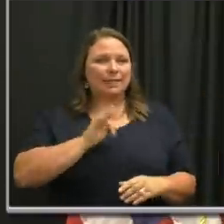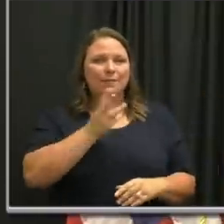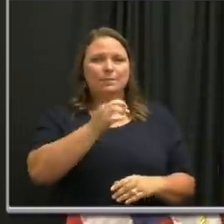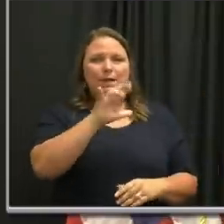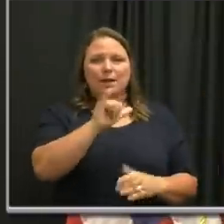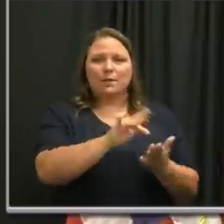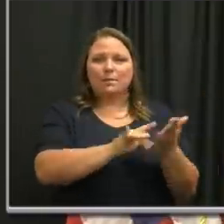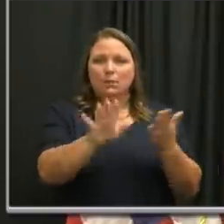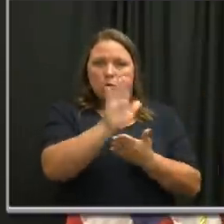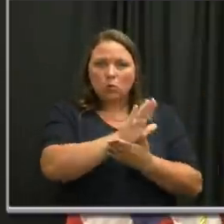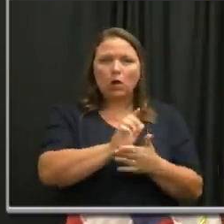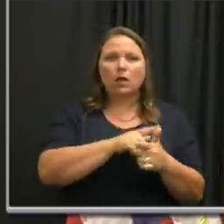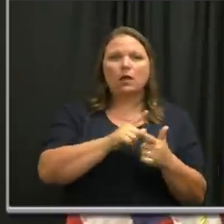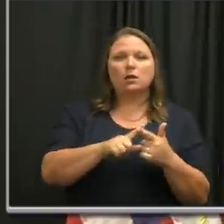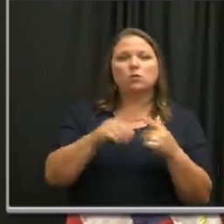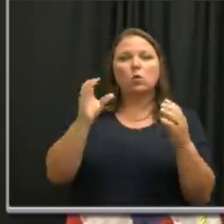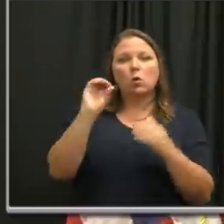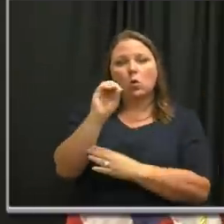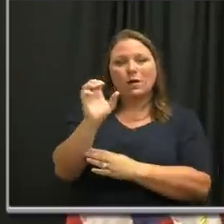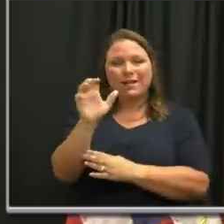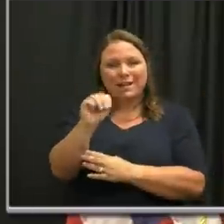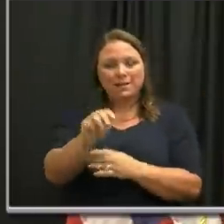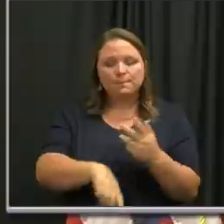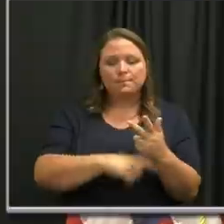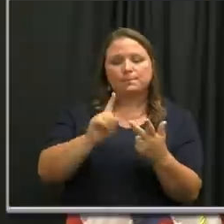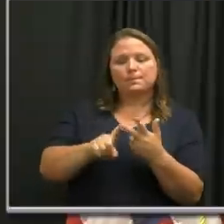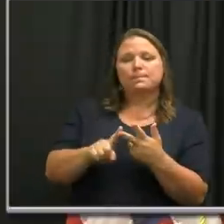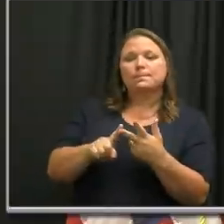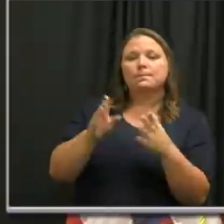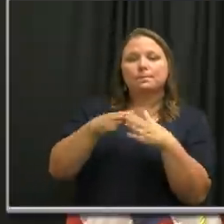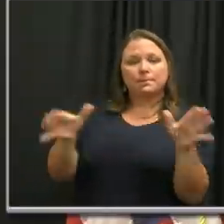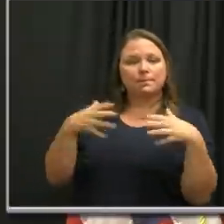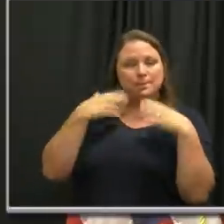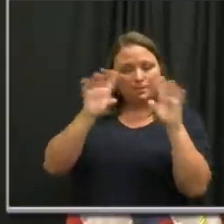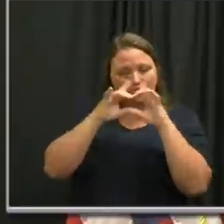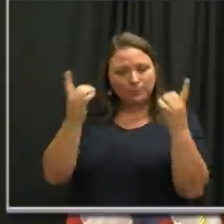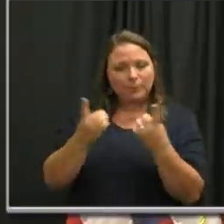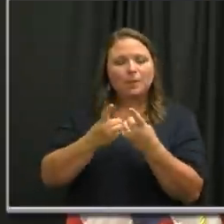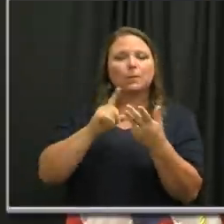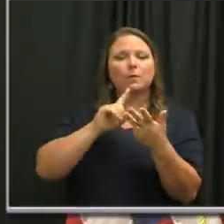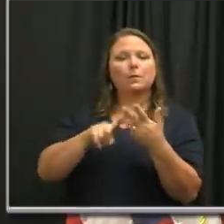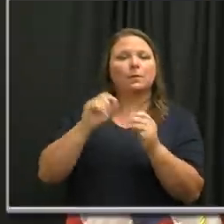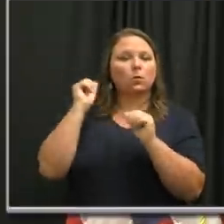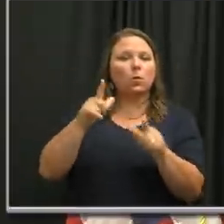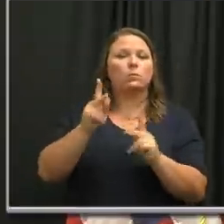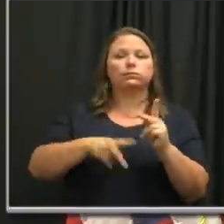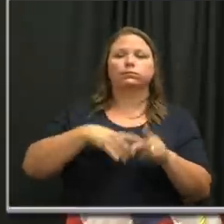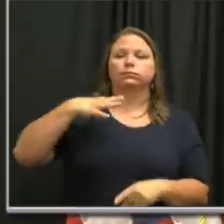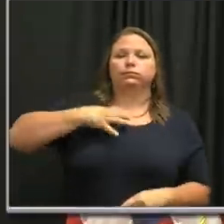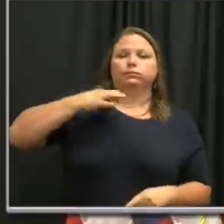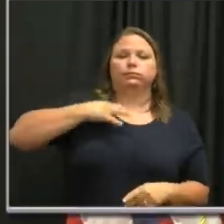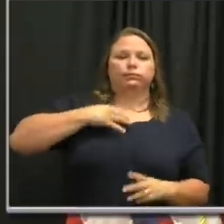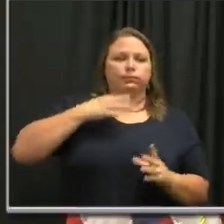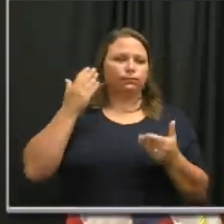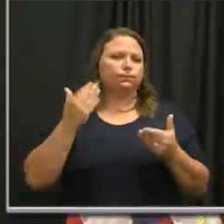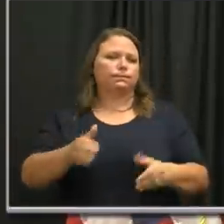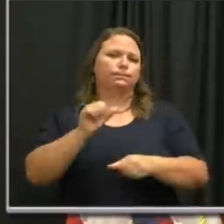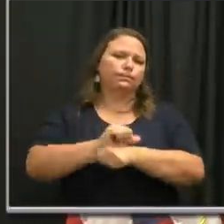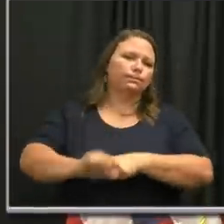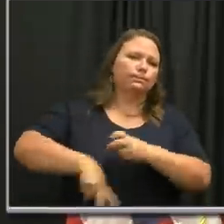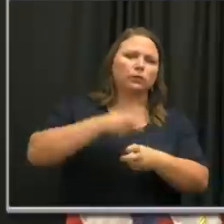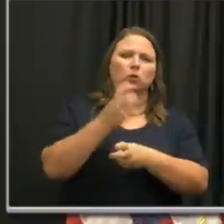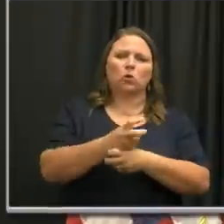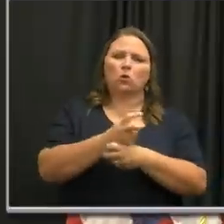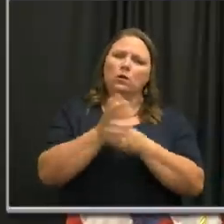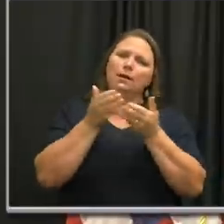Meharry Medical College, the Office of Emergency Management, the Metro Public Health Department, and all of the volunteers whose tireless efforts allowed